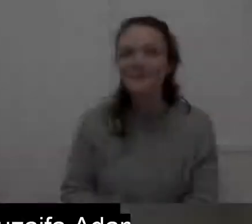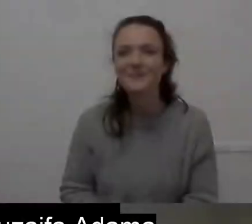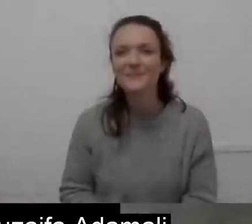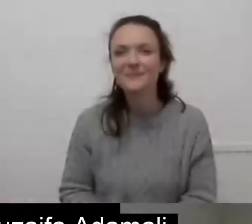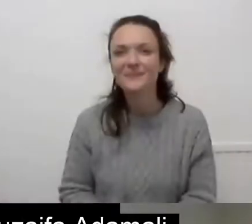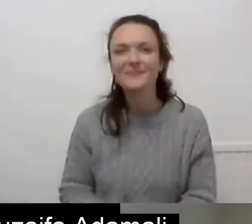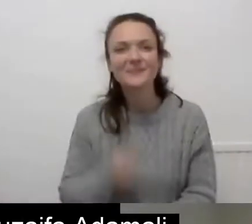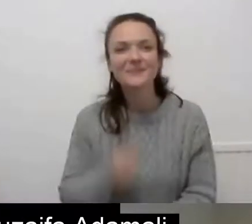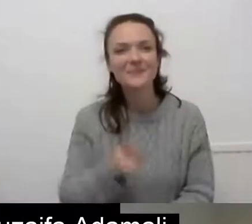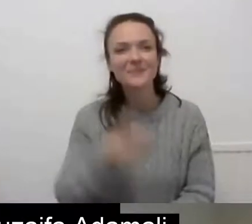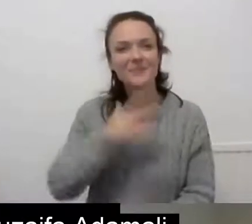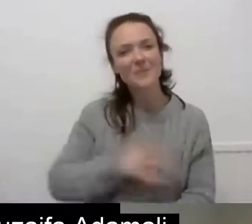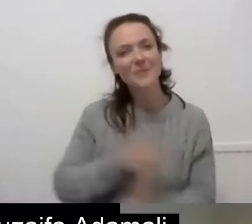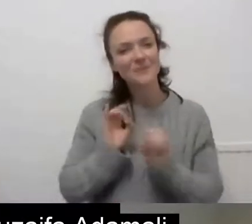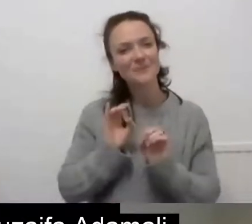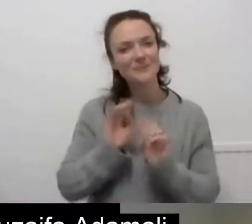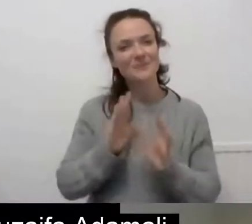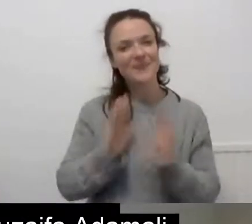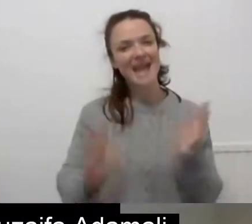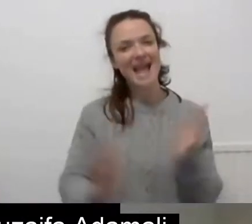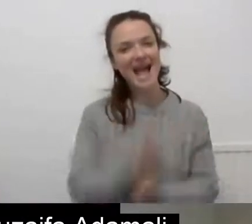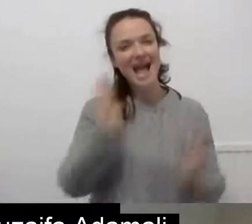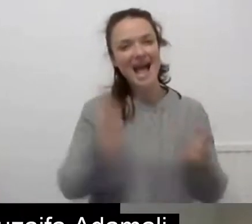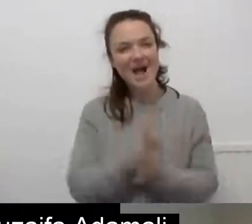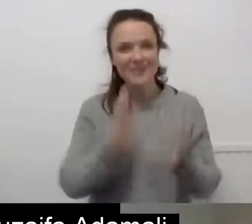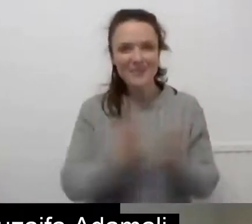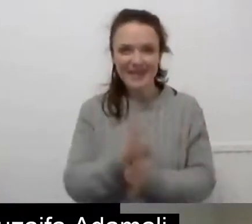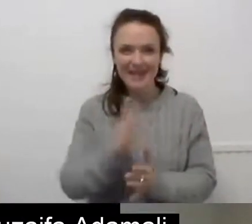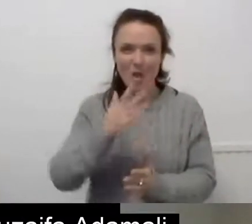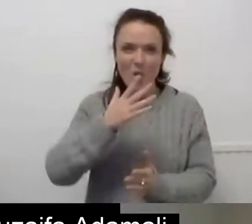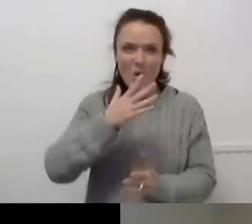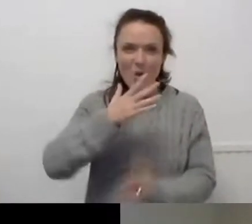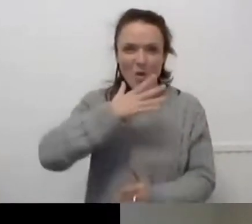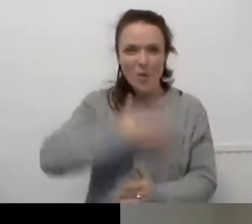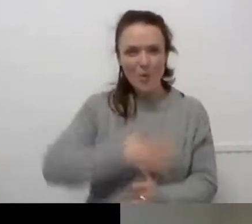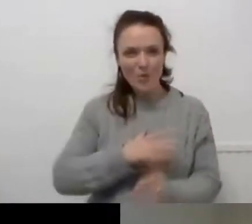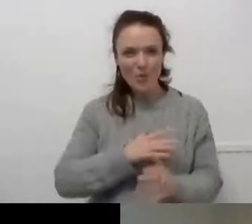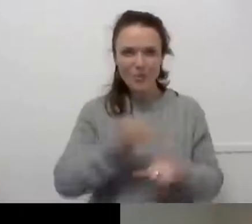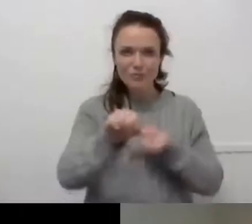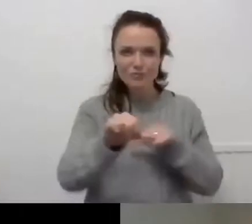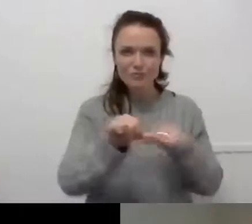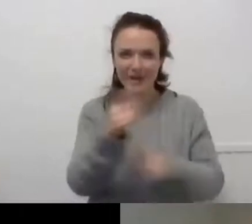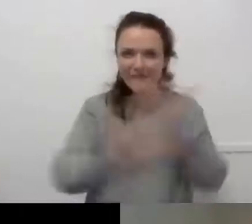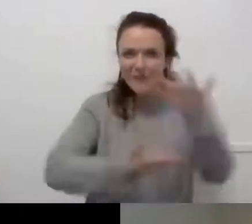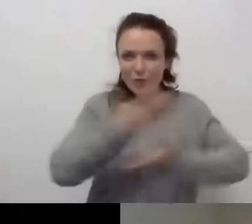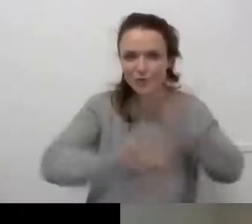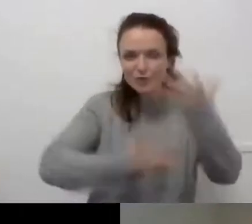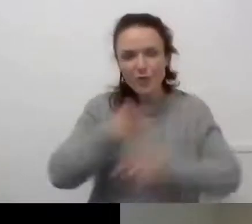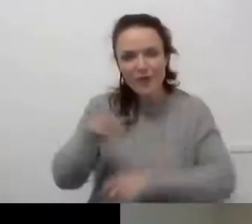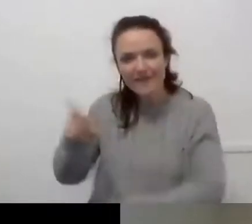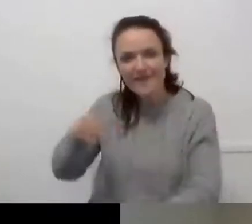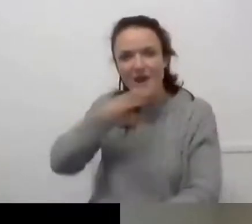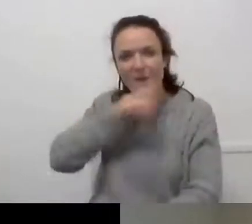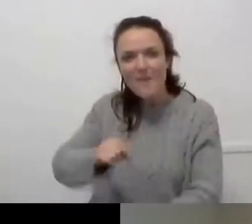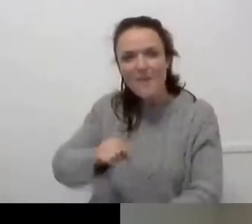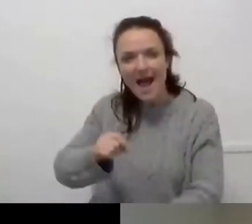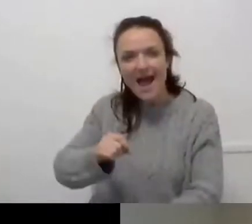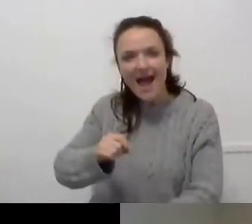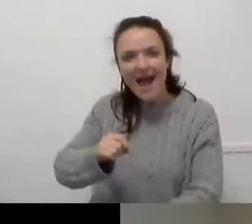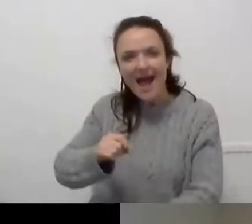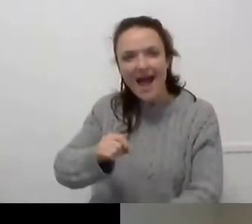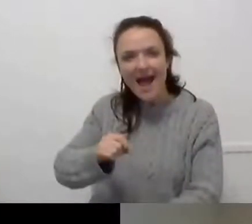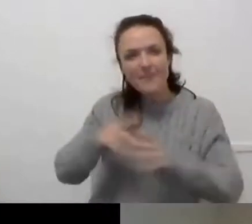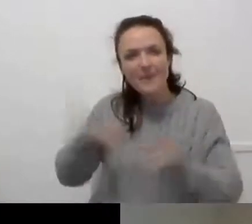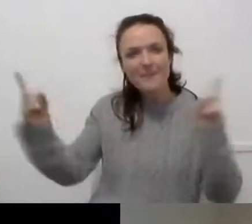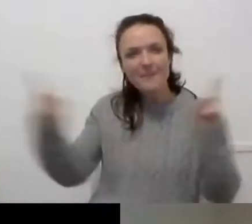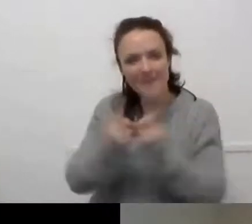I wanted to share just two minutes of a story of a gentleman that I met before he was being ventilated.